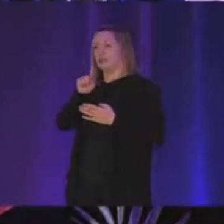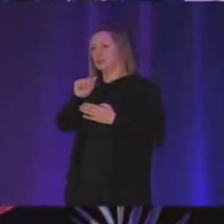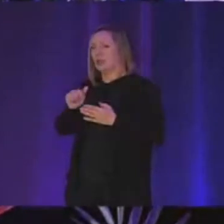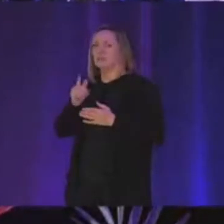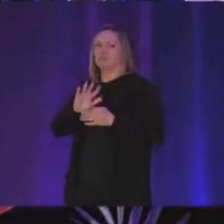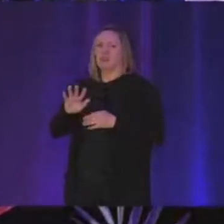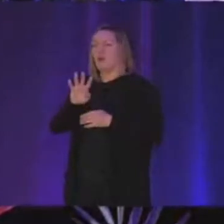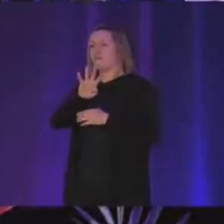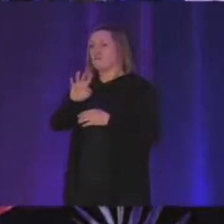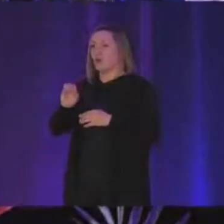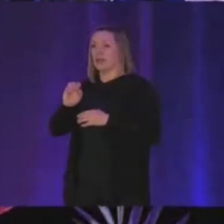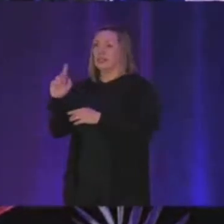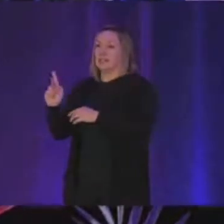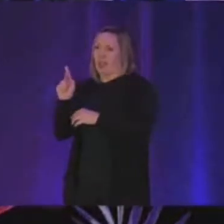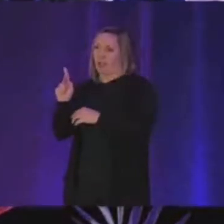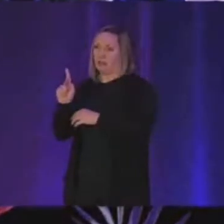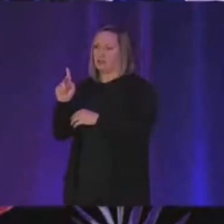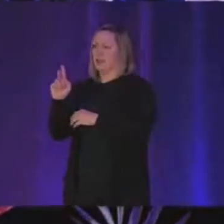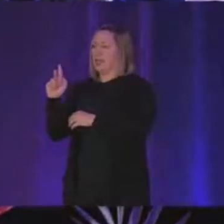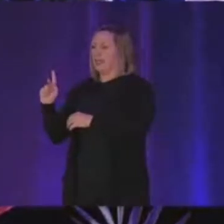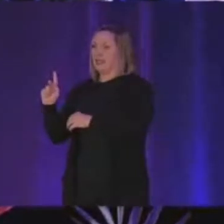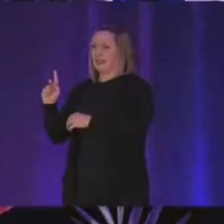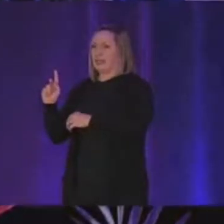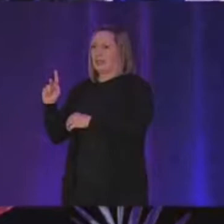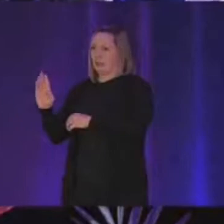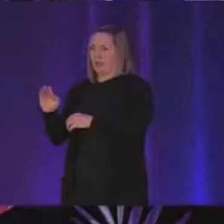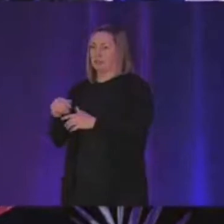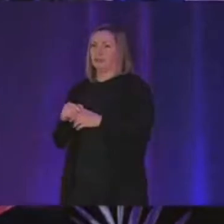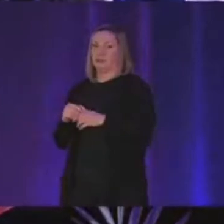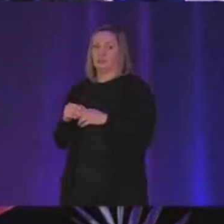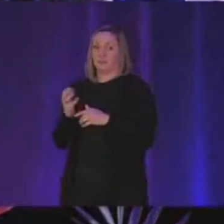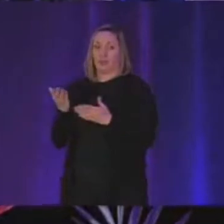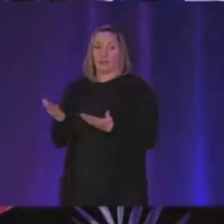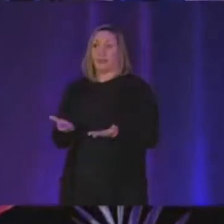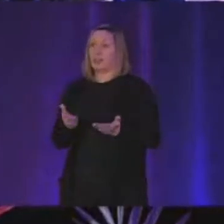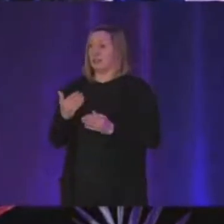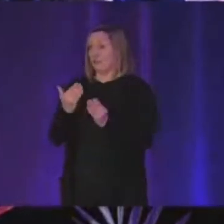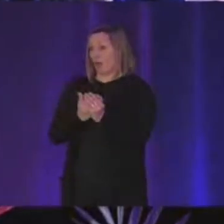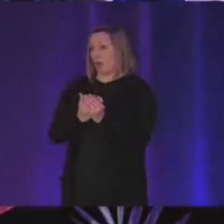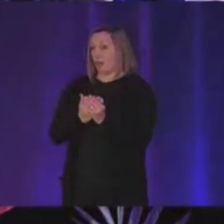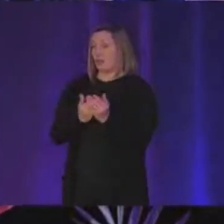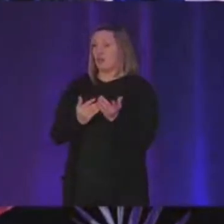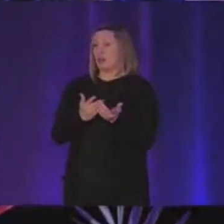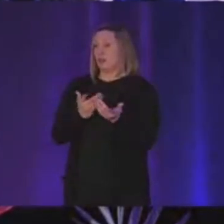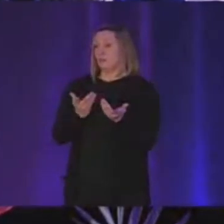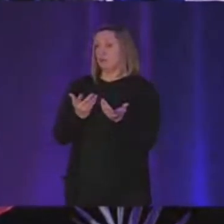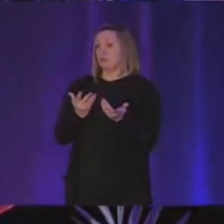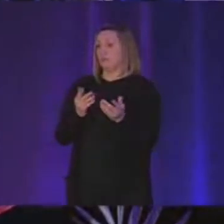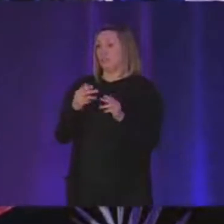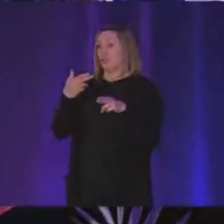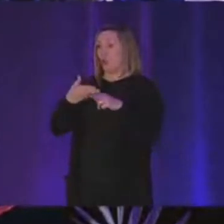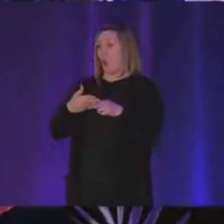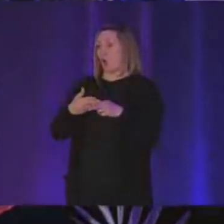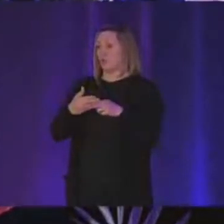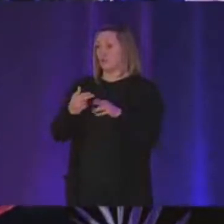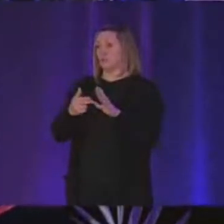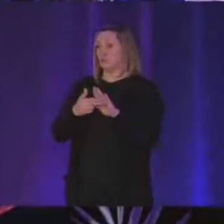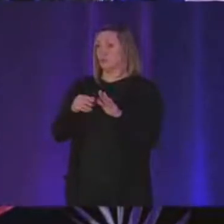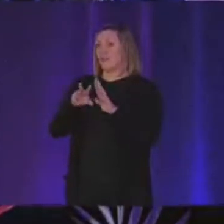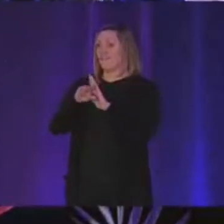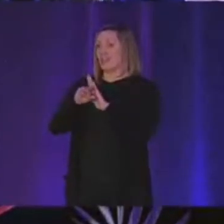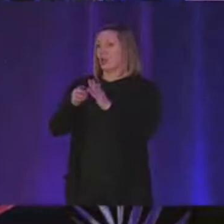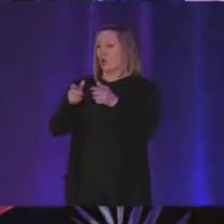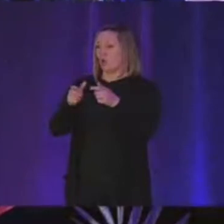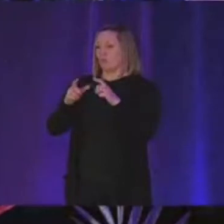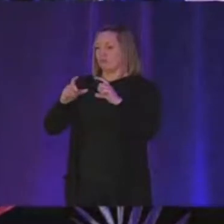like 40 kilobytes and so this uh file uh this kind of files is called the video container